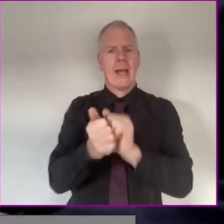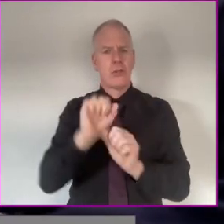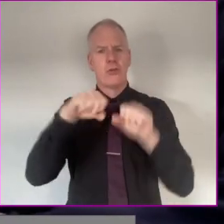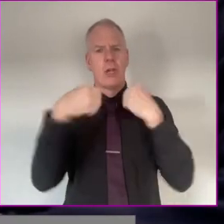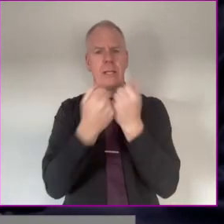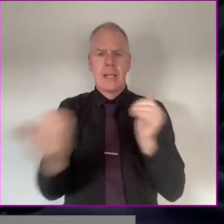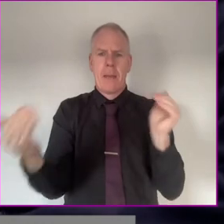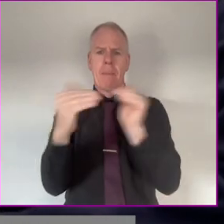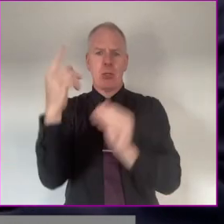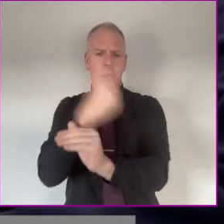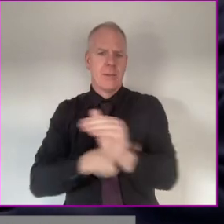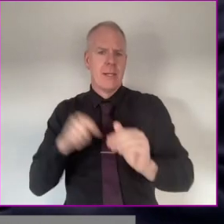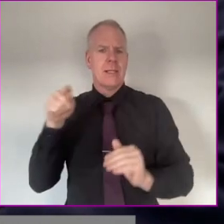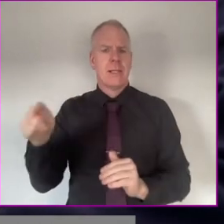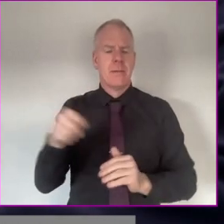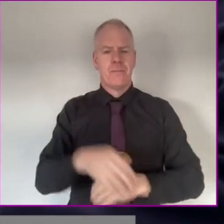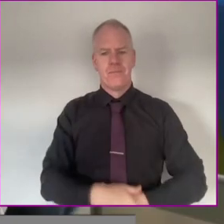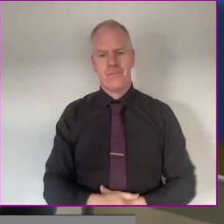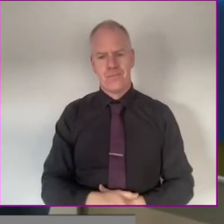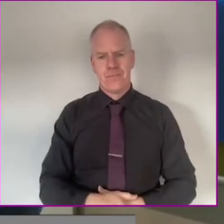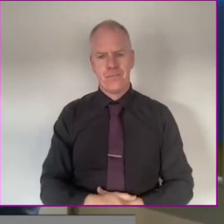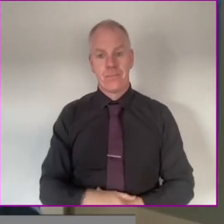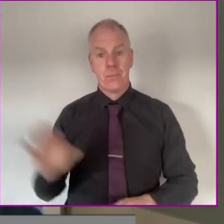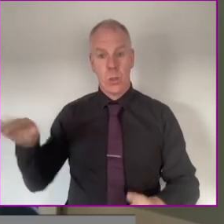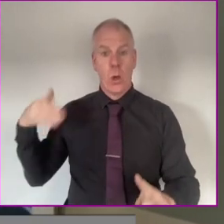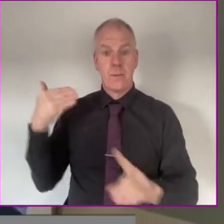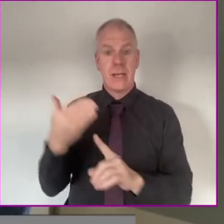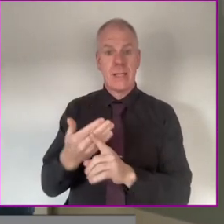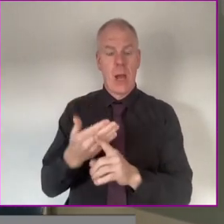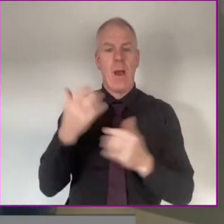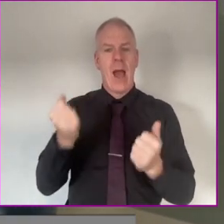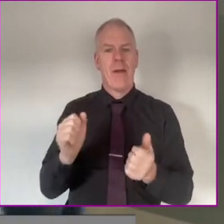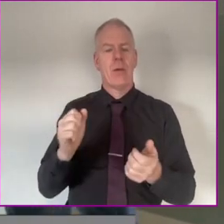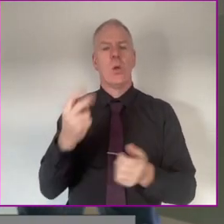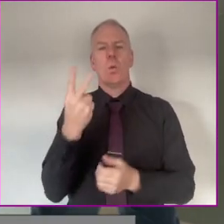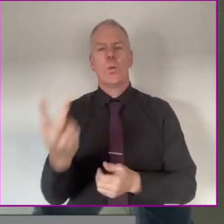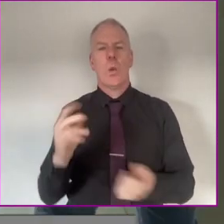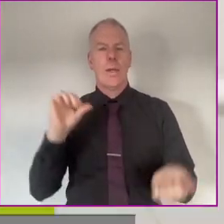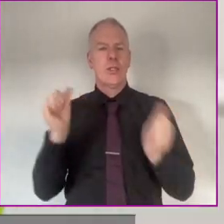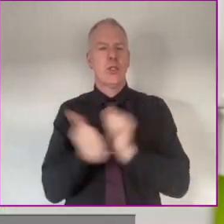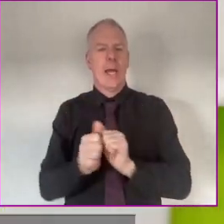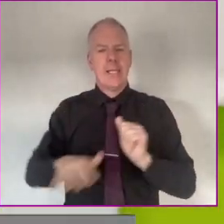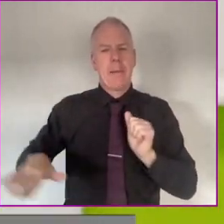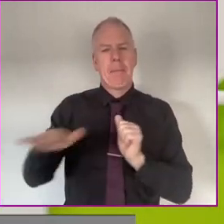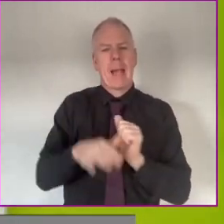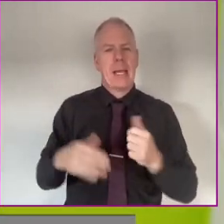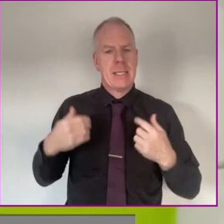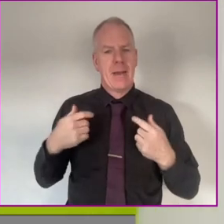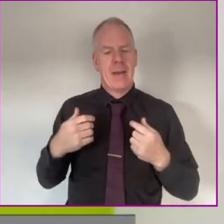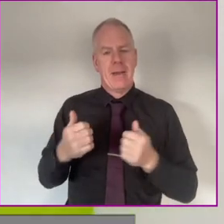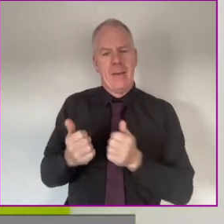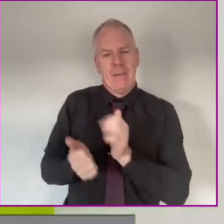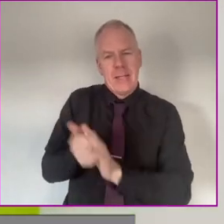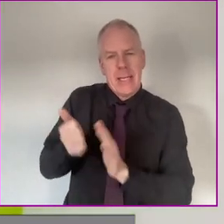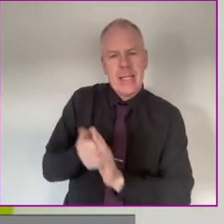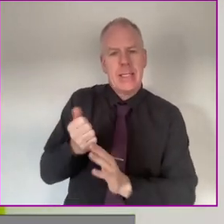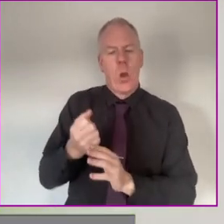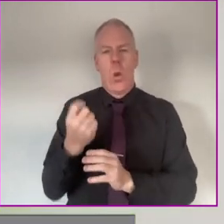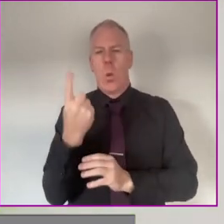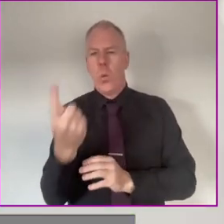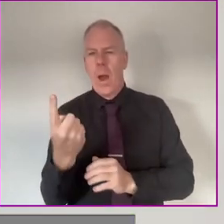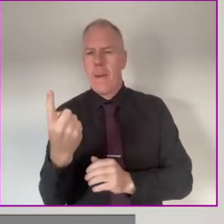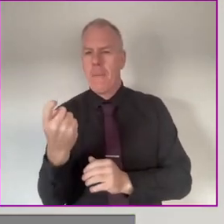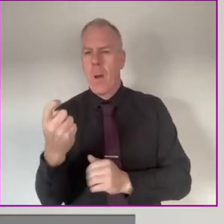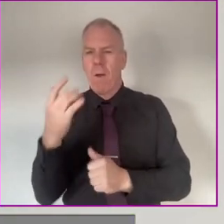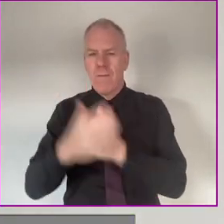society for those with any disabilities. So far, we've delivered two changing place facilities, one more under construction